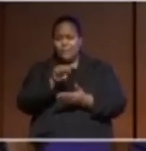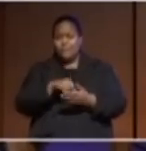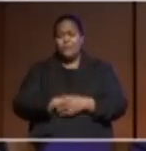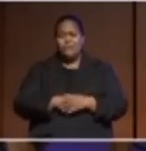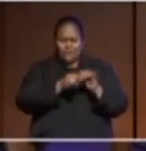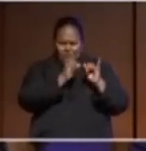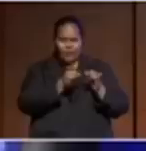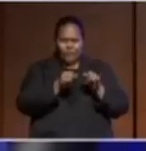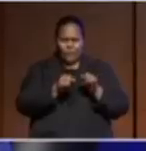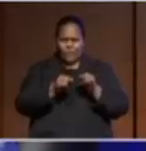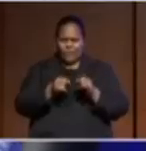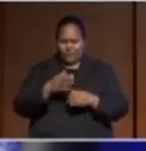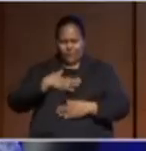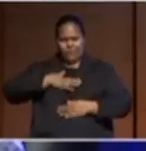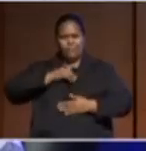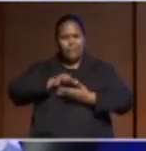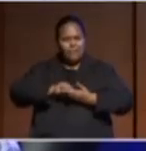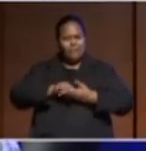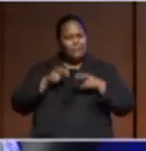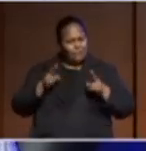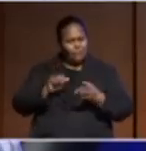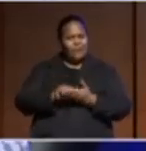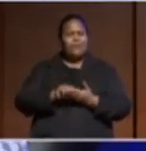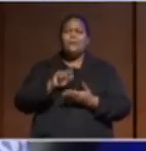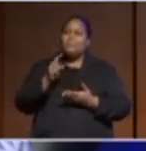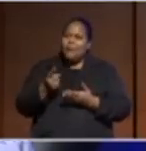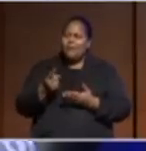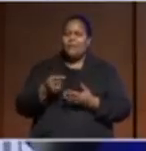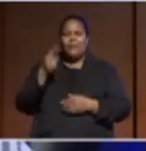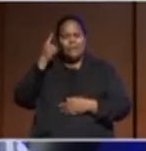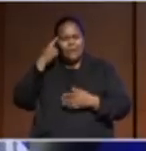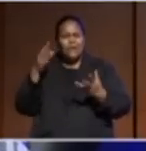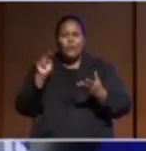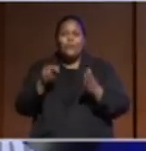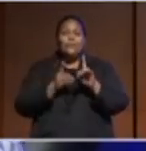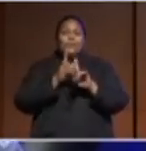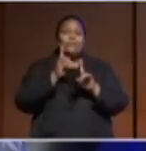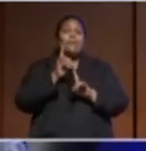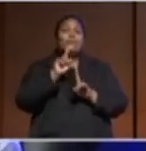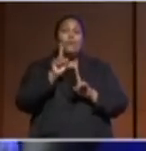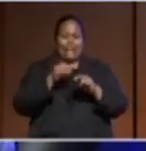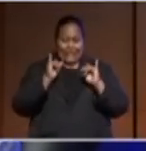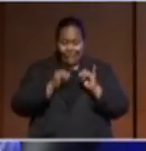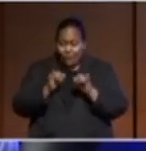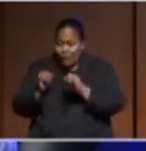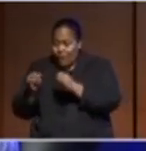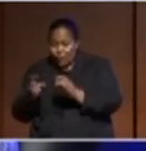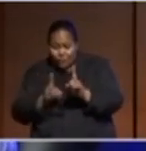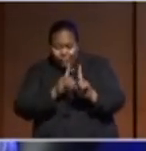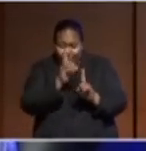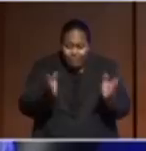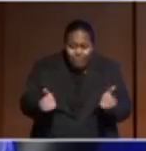individual. But I don't think they're exclusive. You know, the development of the individual strengthens